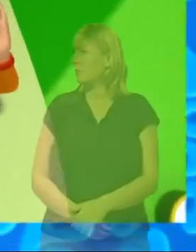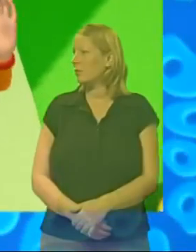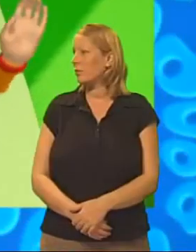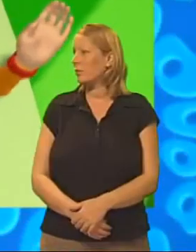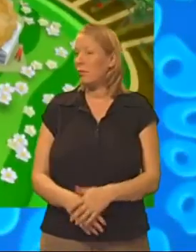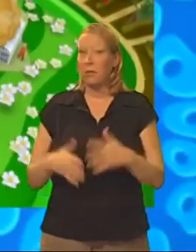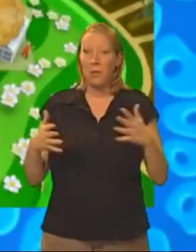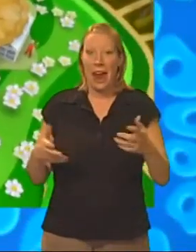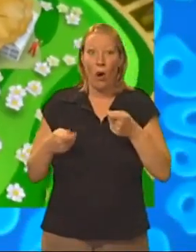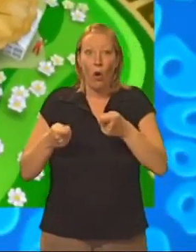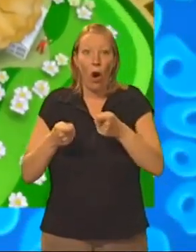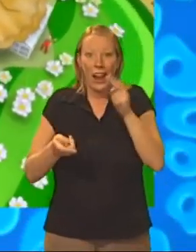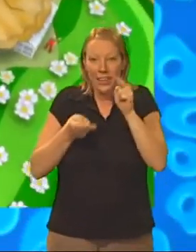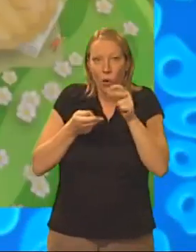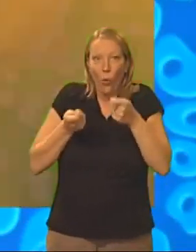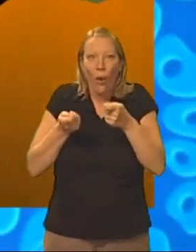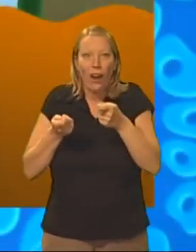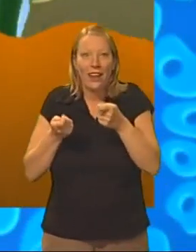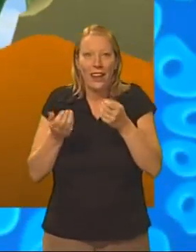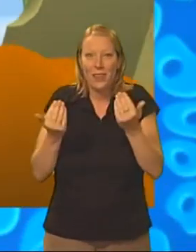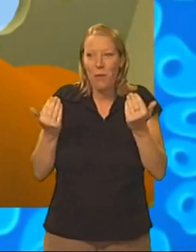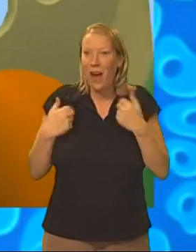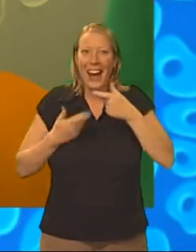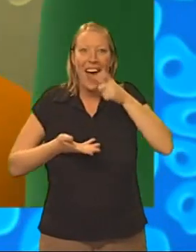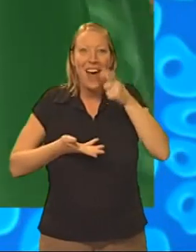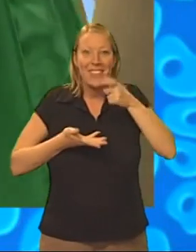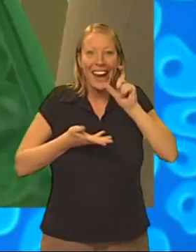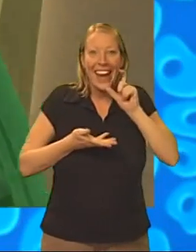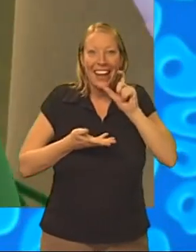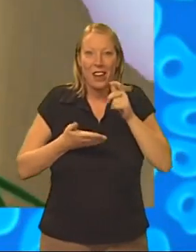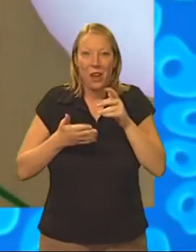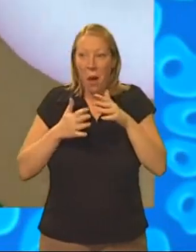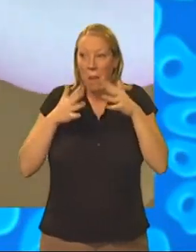Big cook, little cook, welcome to our cafe.